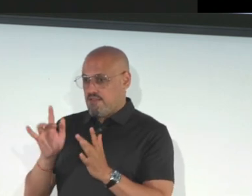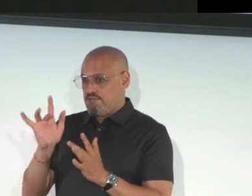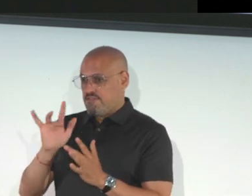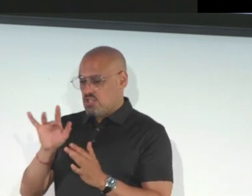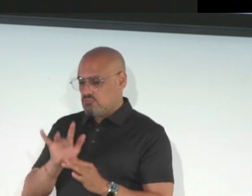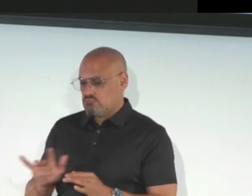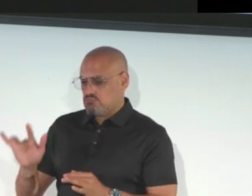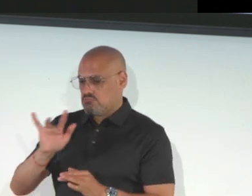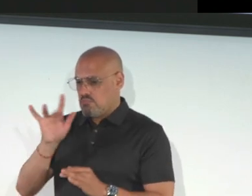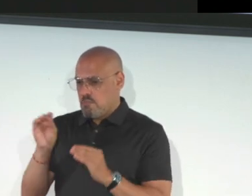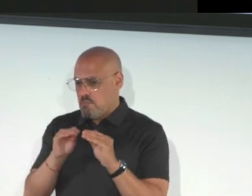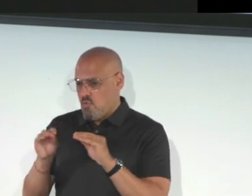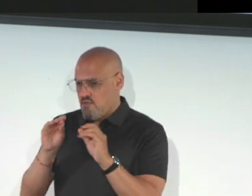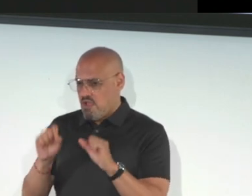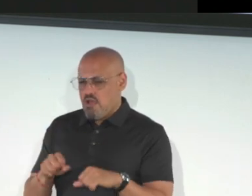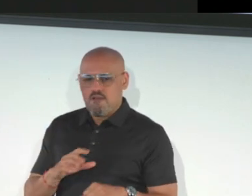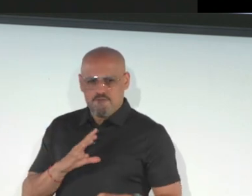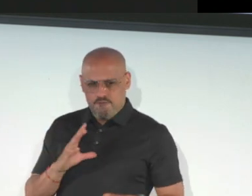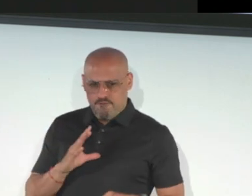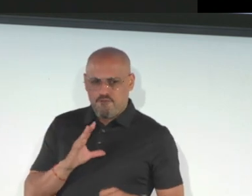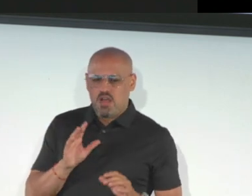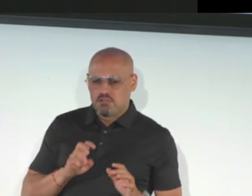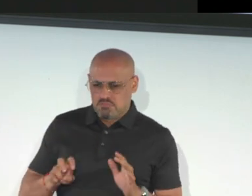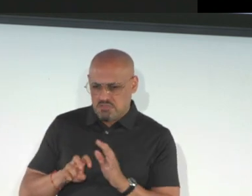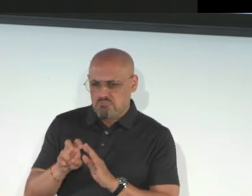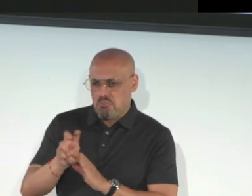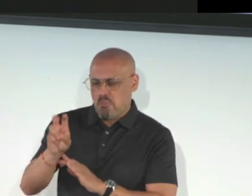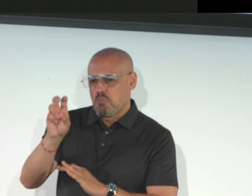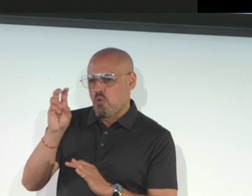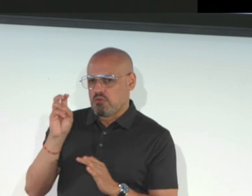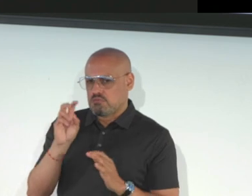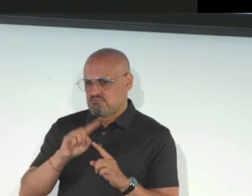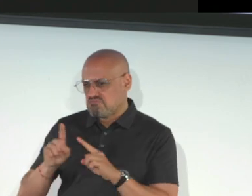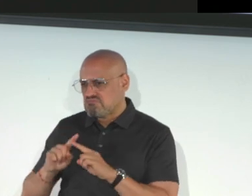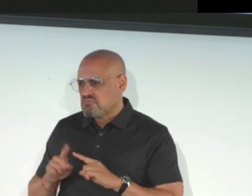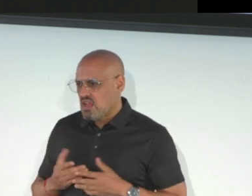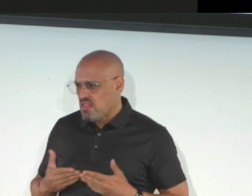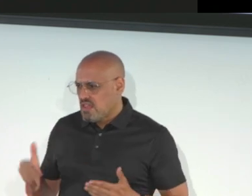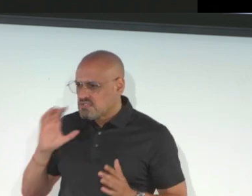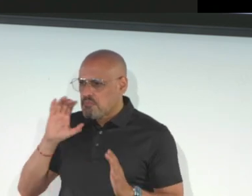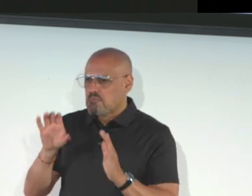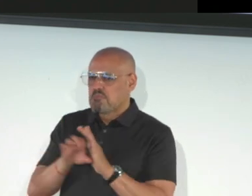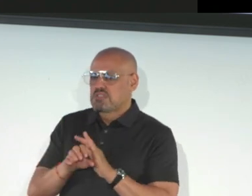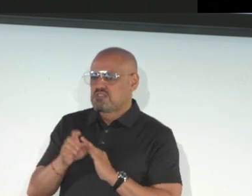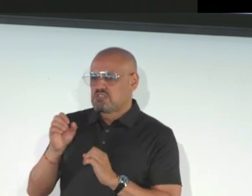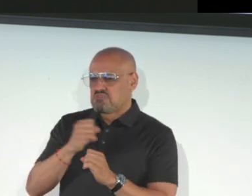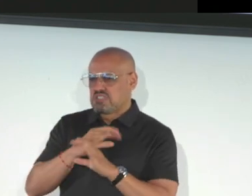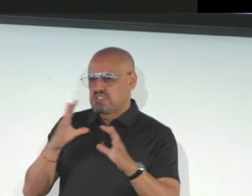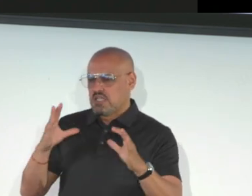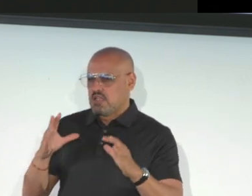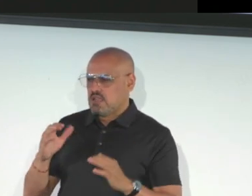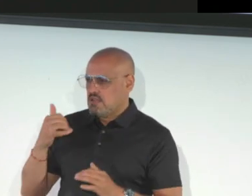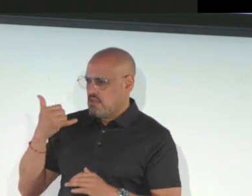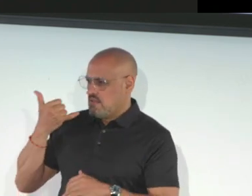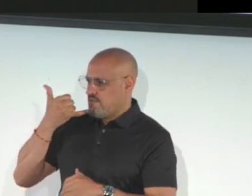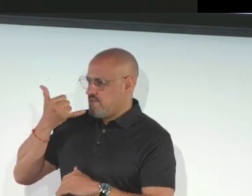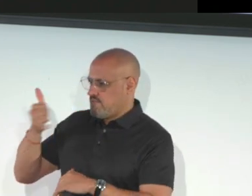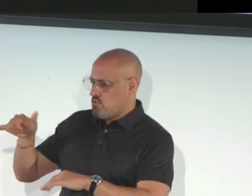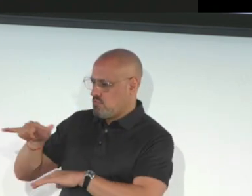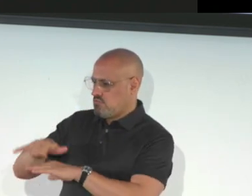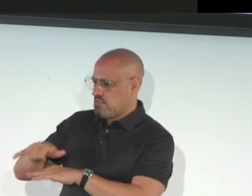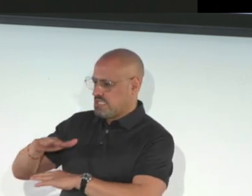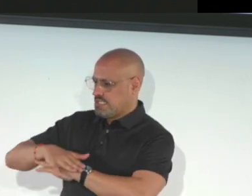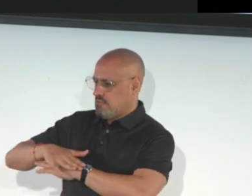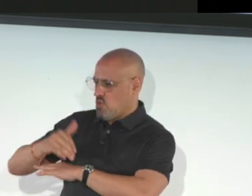Eight items detected. Move your finger over the screen to explore. Okay, so I will start exploring what is on the picture on the